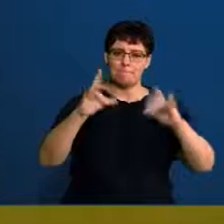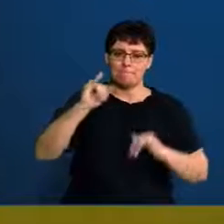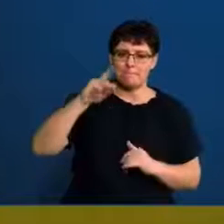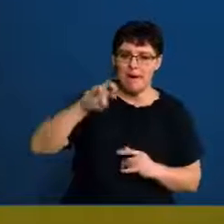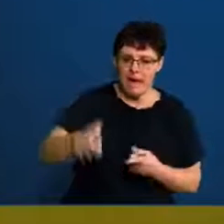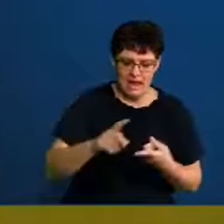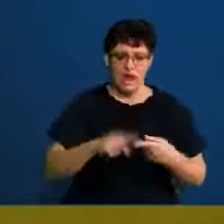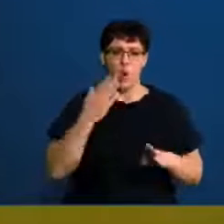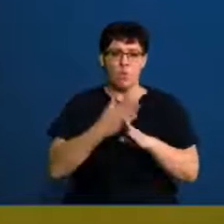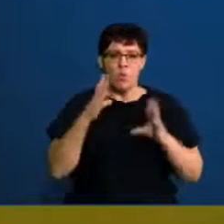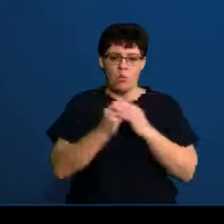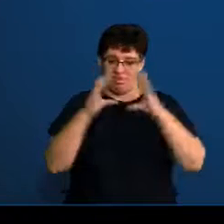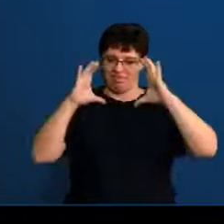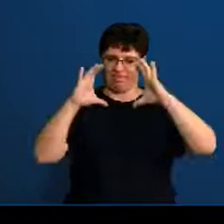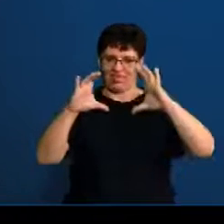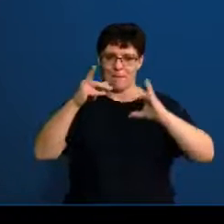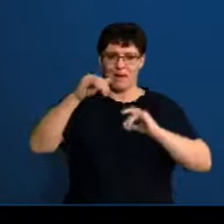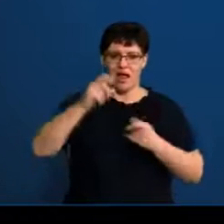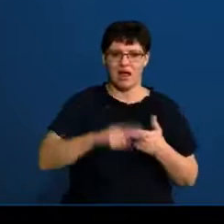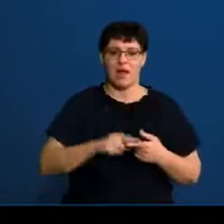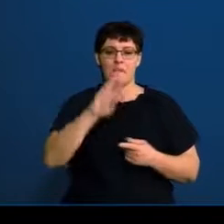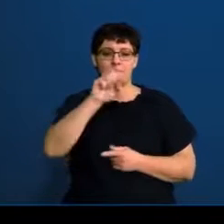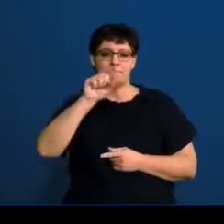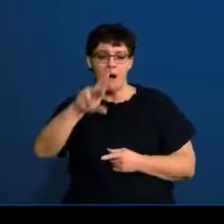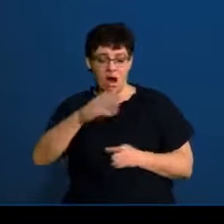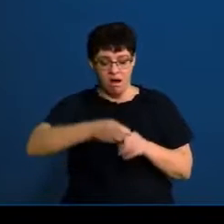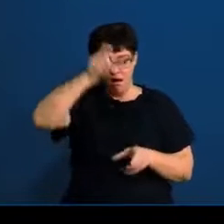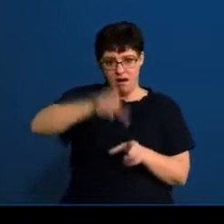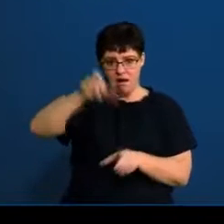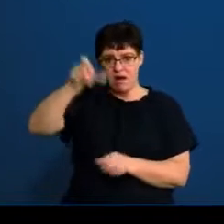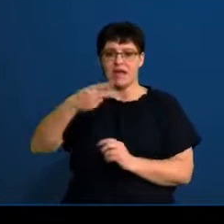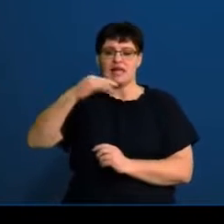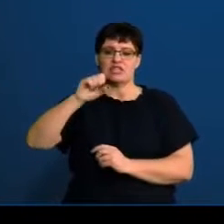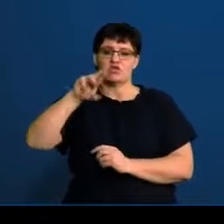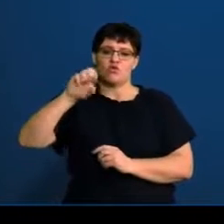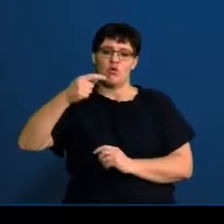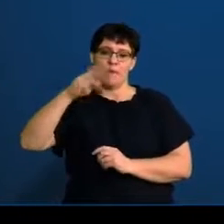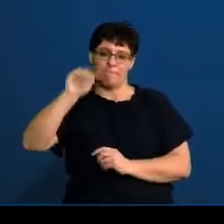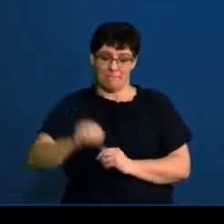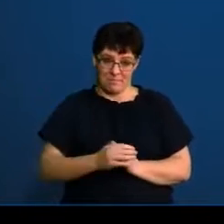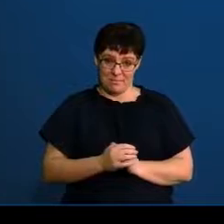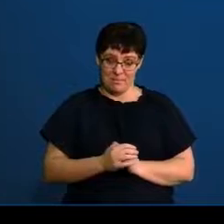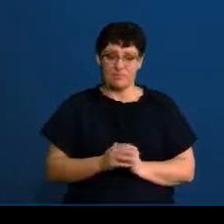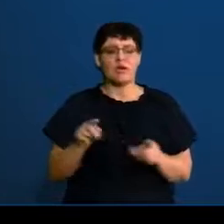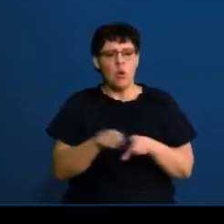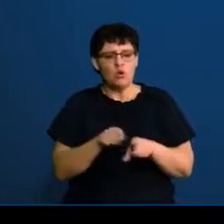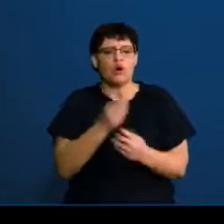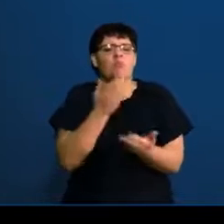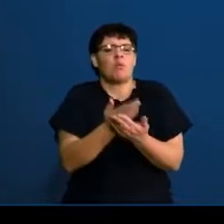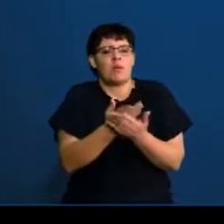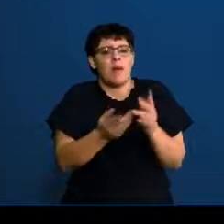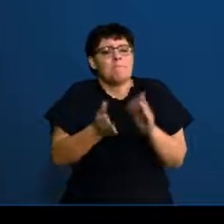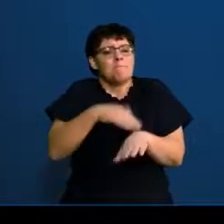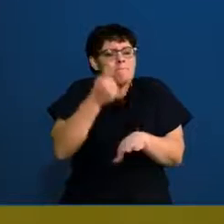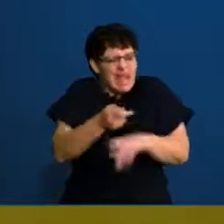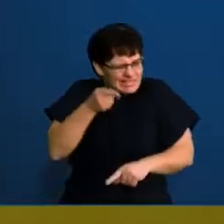to work with power charts, bar graphs and histograms. And then finally you would also have probabilities based on